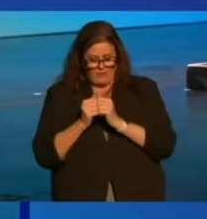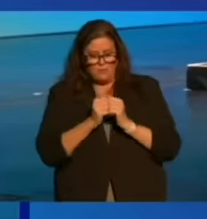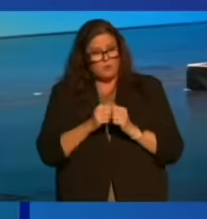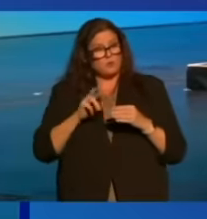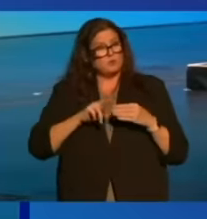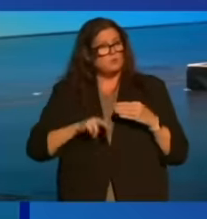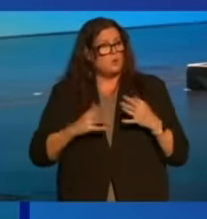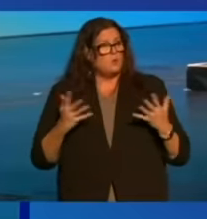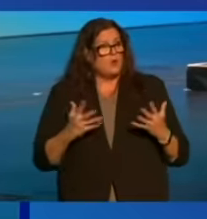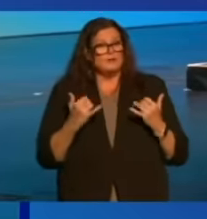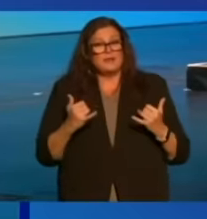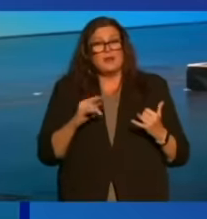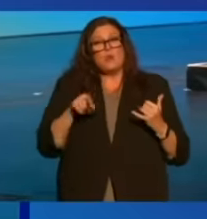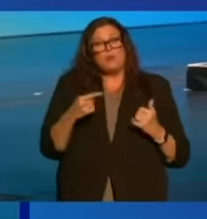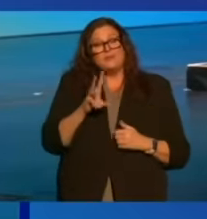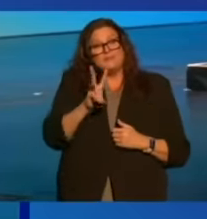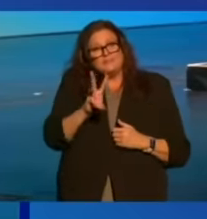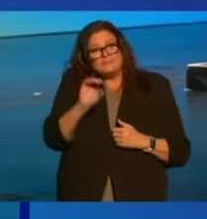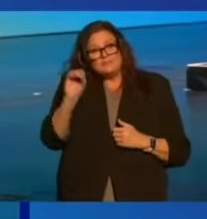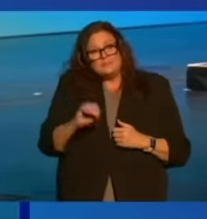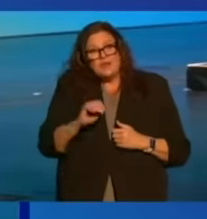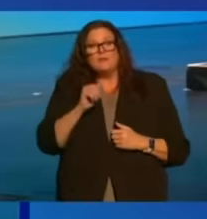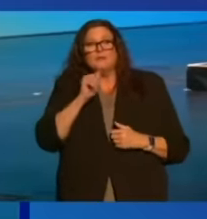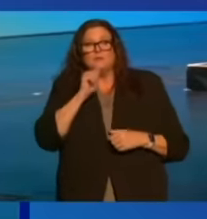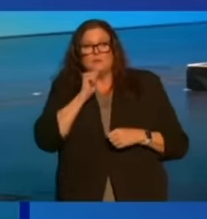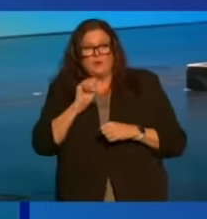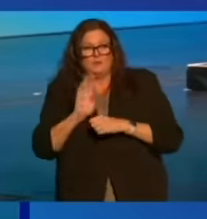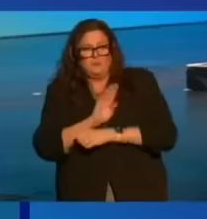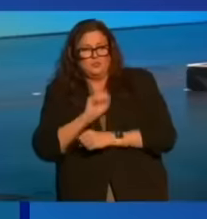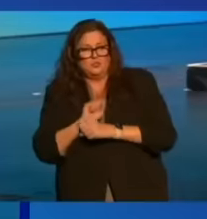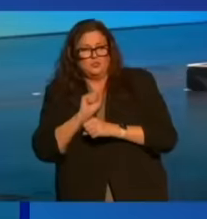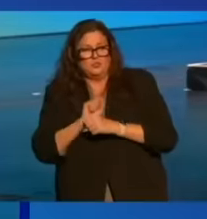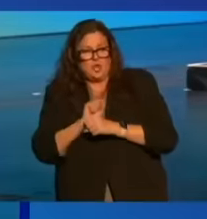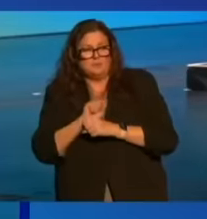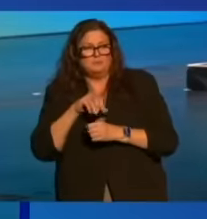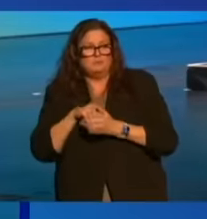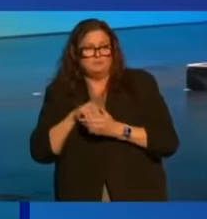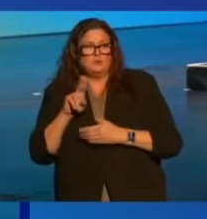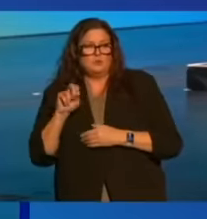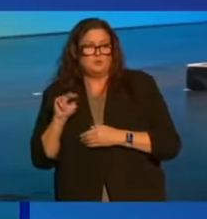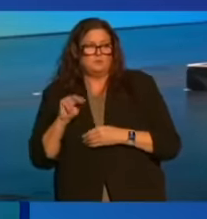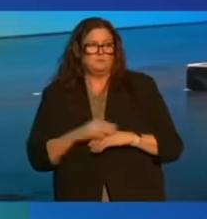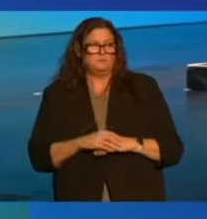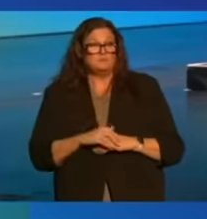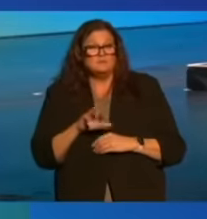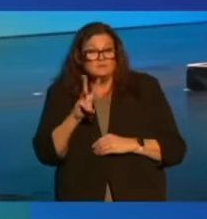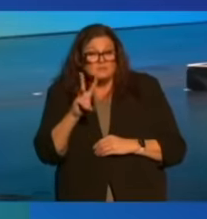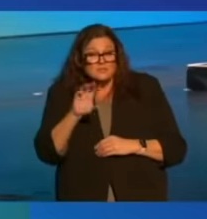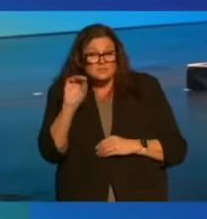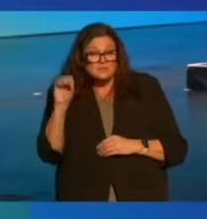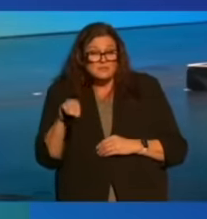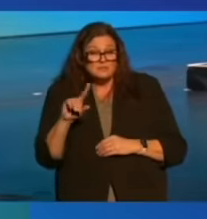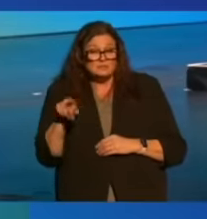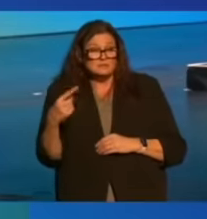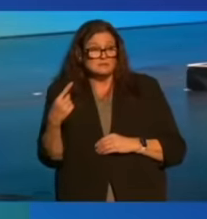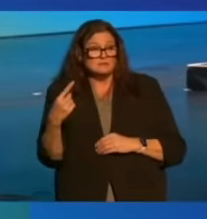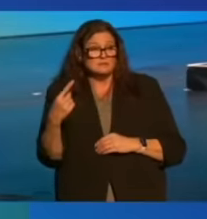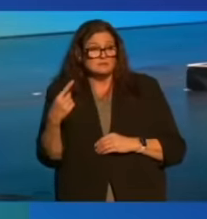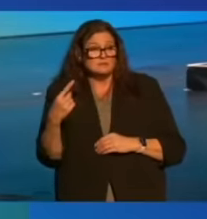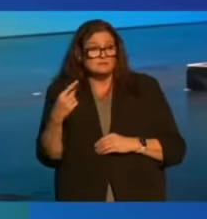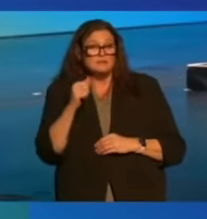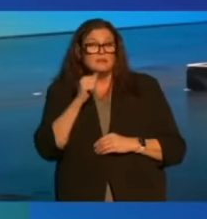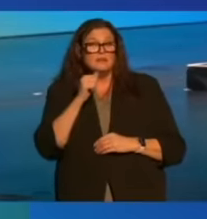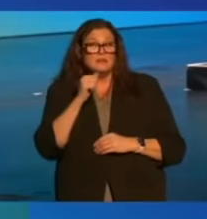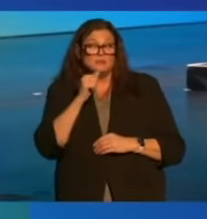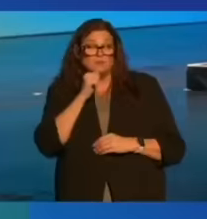the result is that today only 6 percent of private sector jobs in the U.S. are unionized. Six percent of